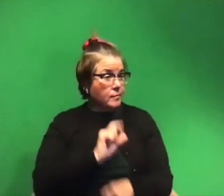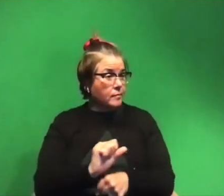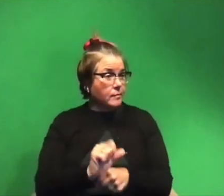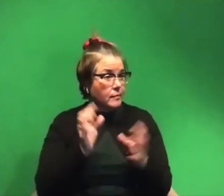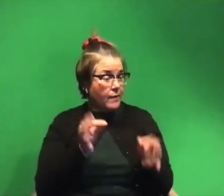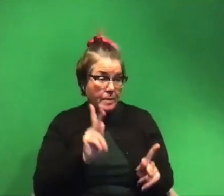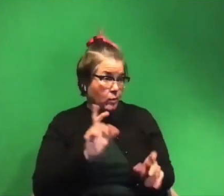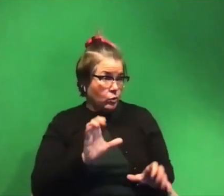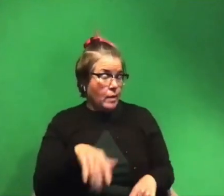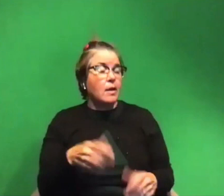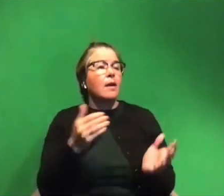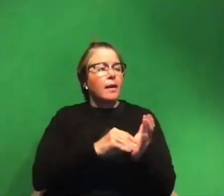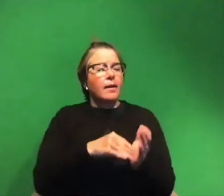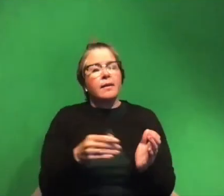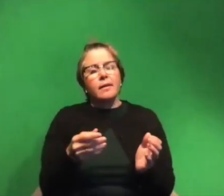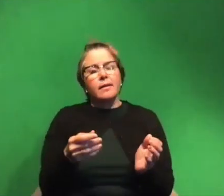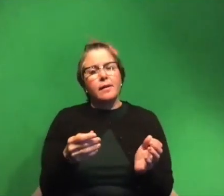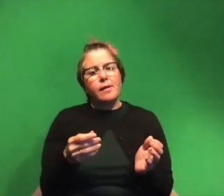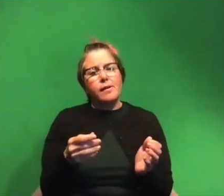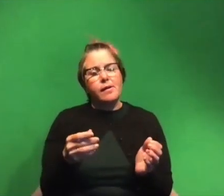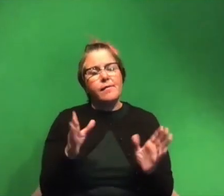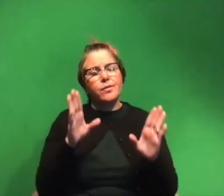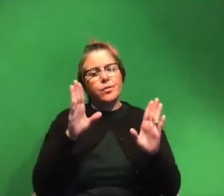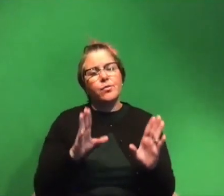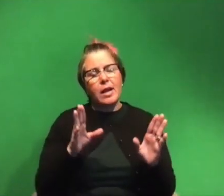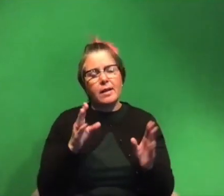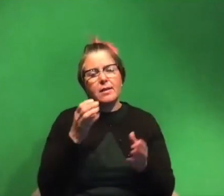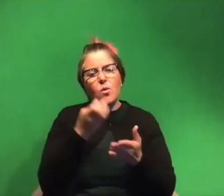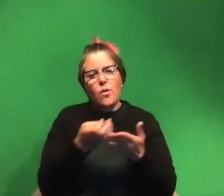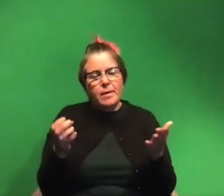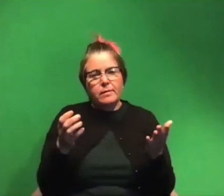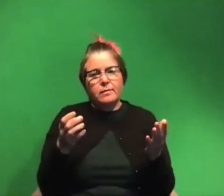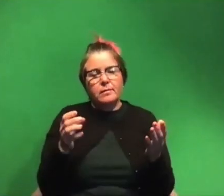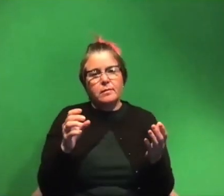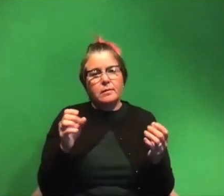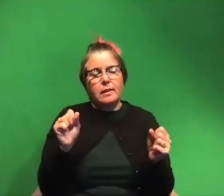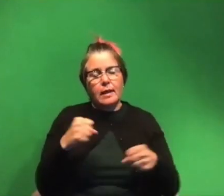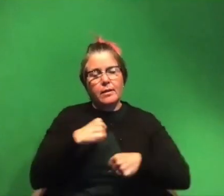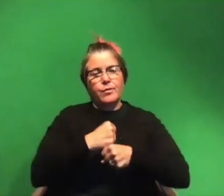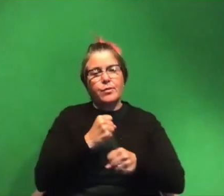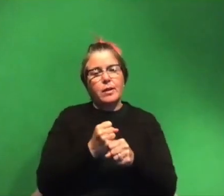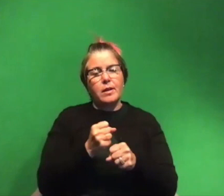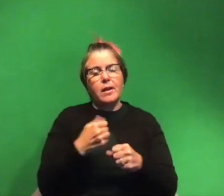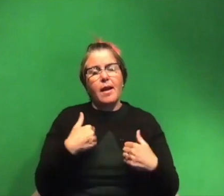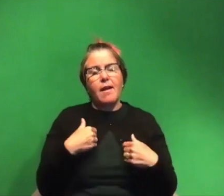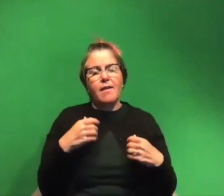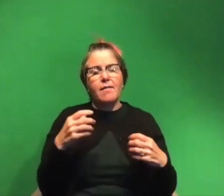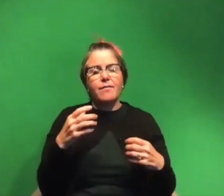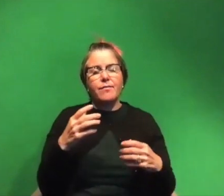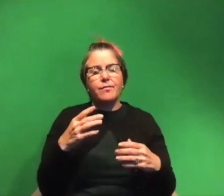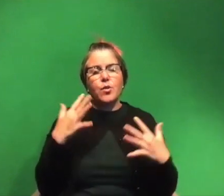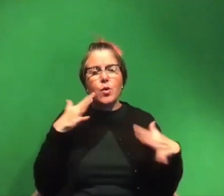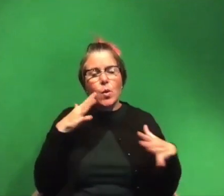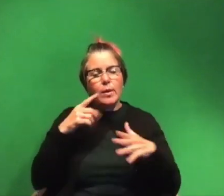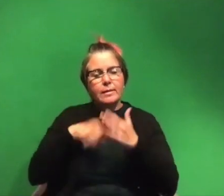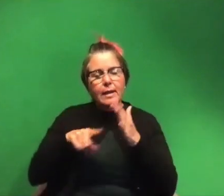and again there's really um great equipment that you can create or have noise cancelling earphones so people can